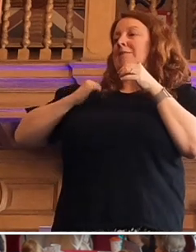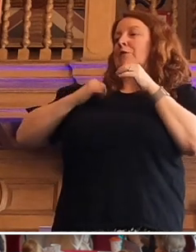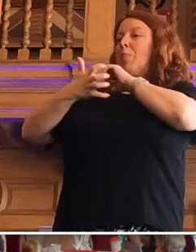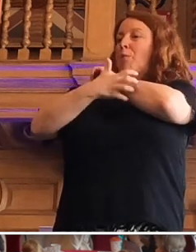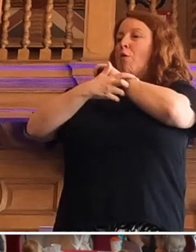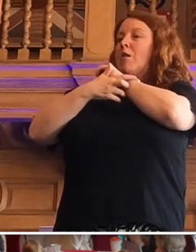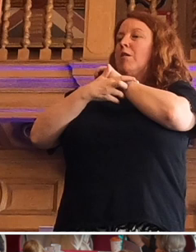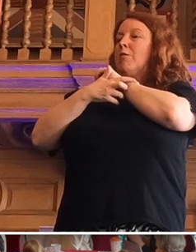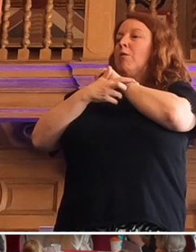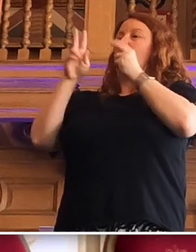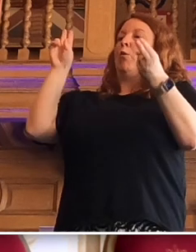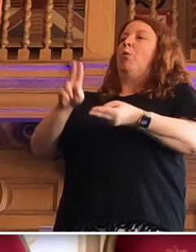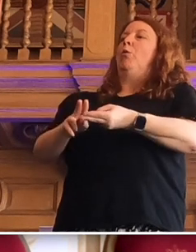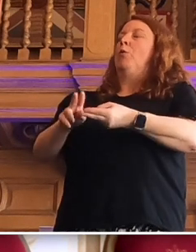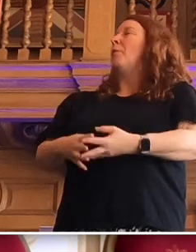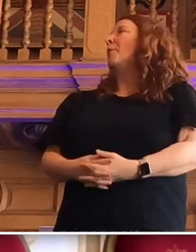went down.